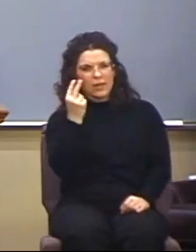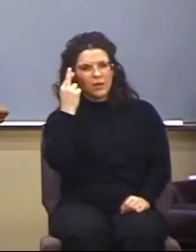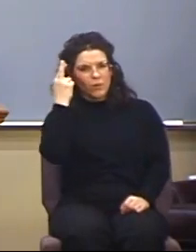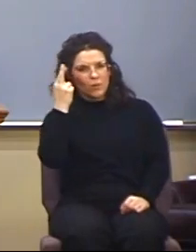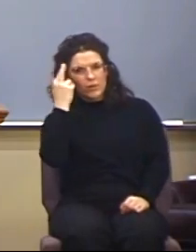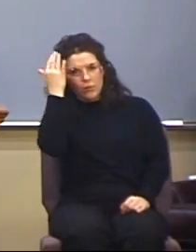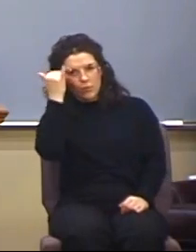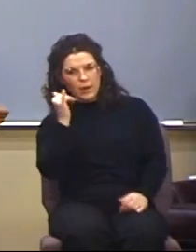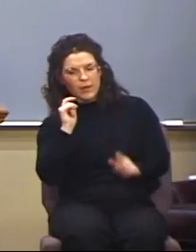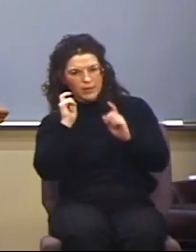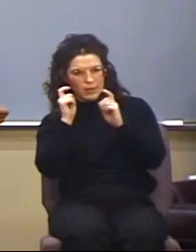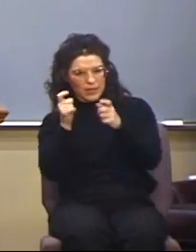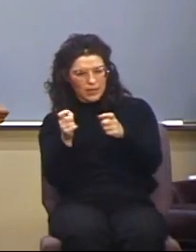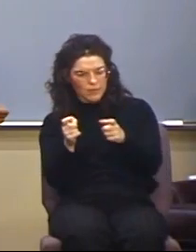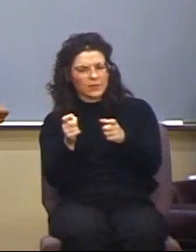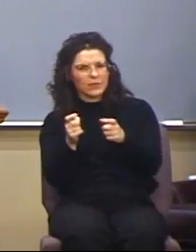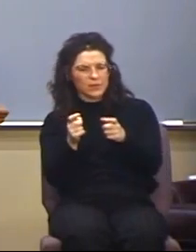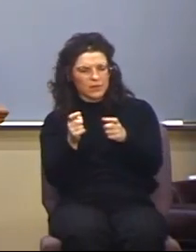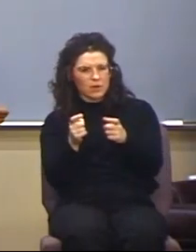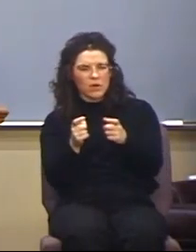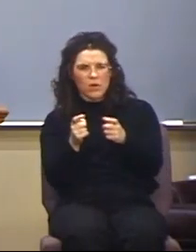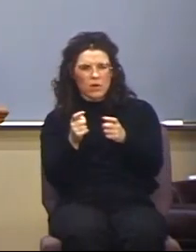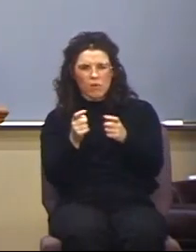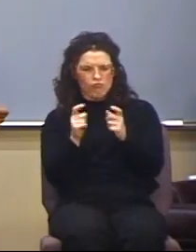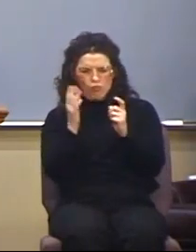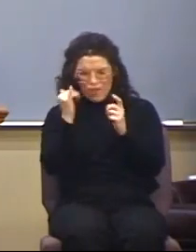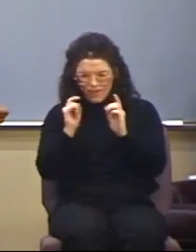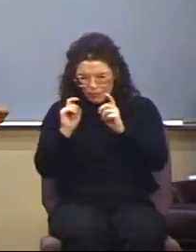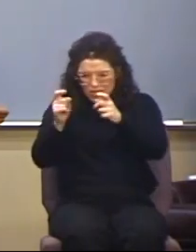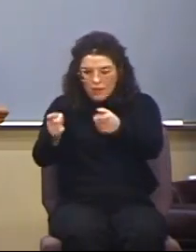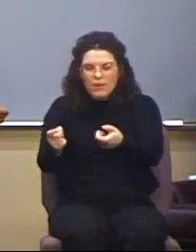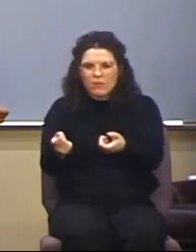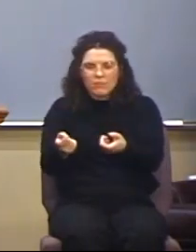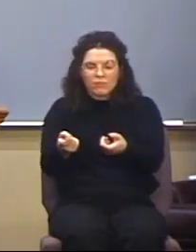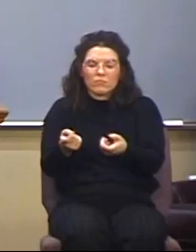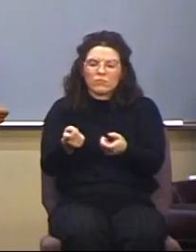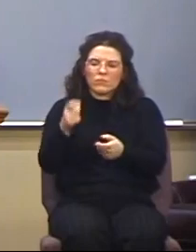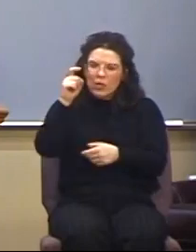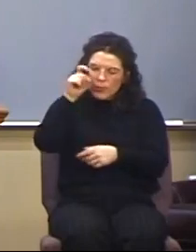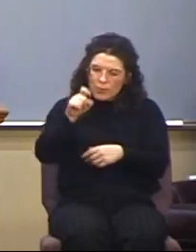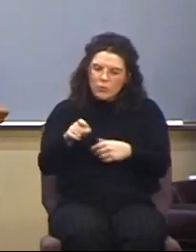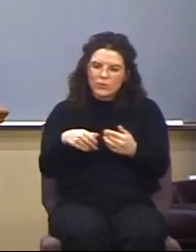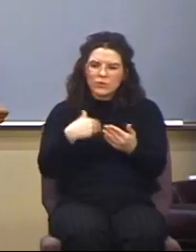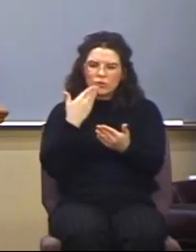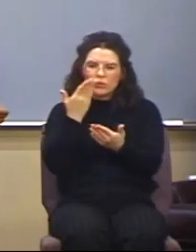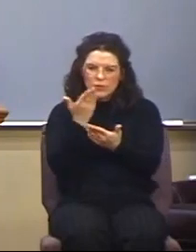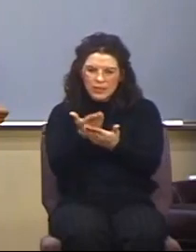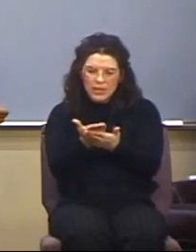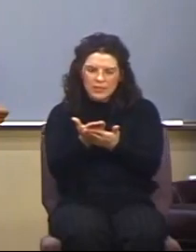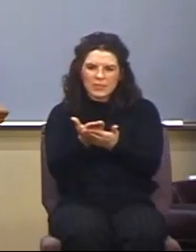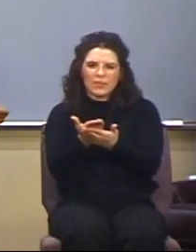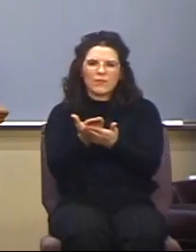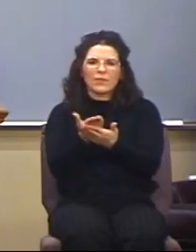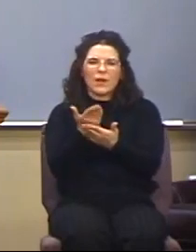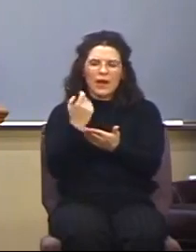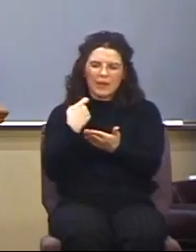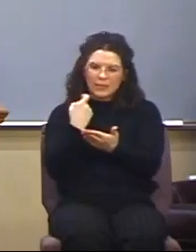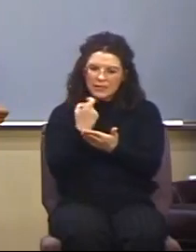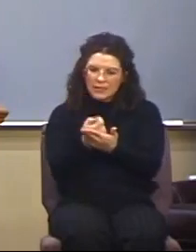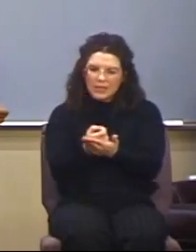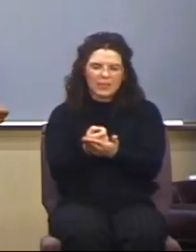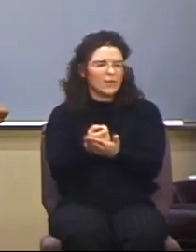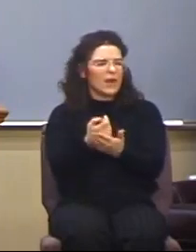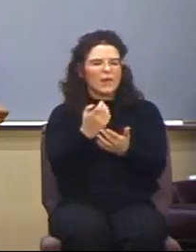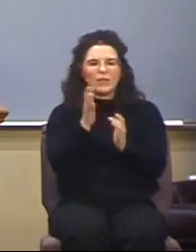again, was intended to confirm, that is to testify, that Jesus rose from the dead.